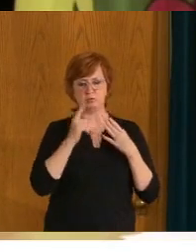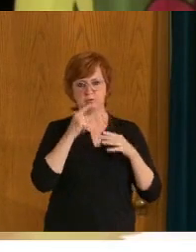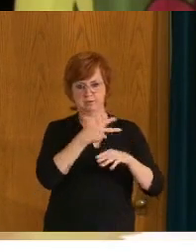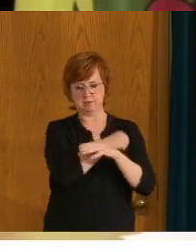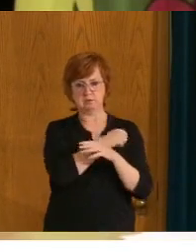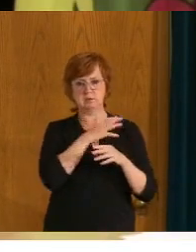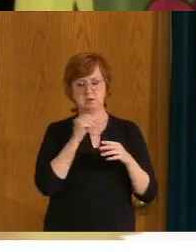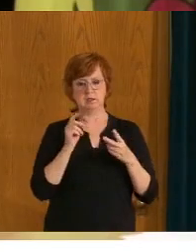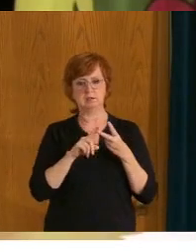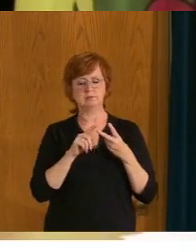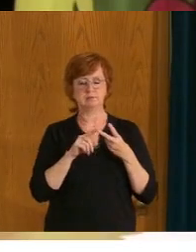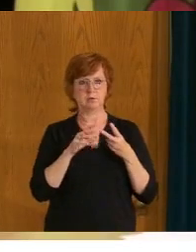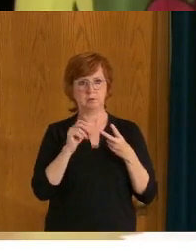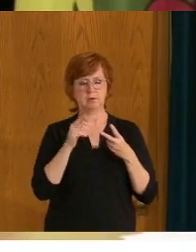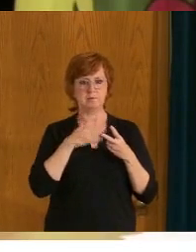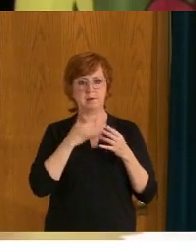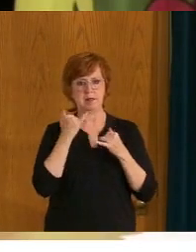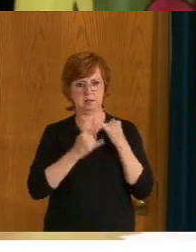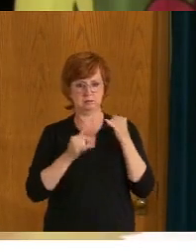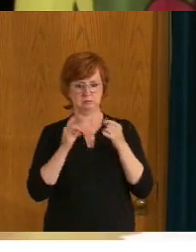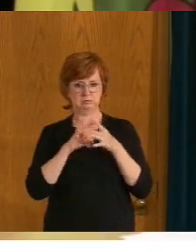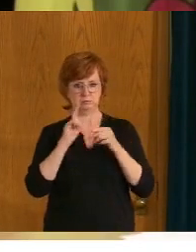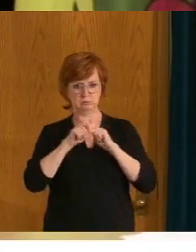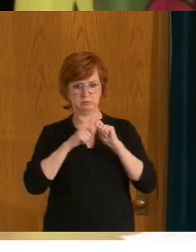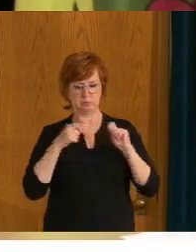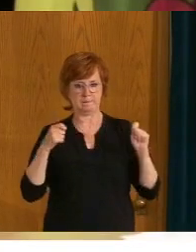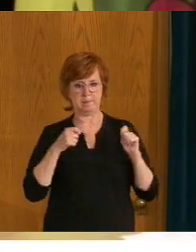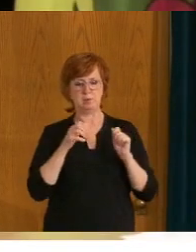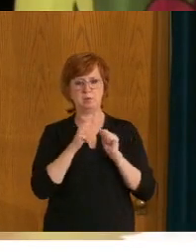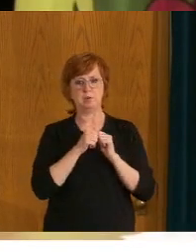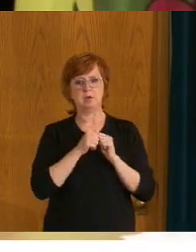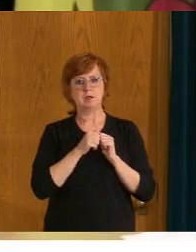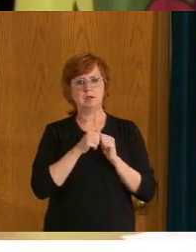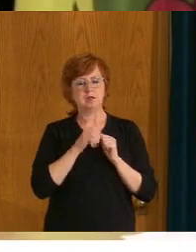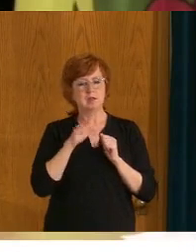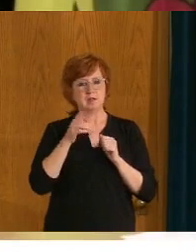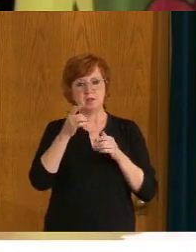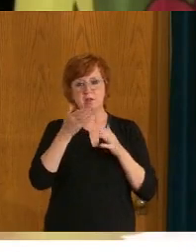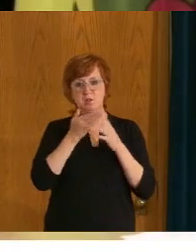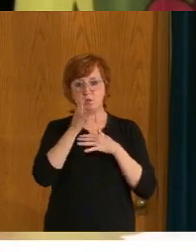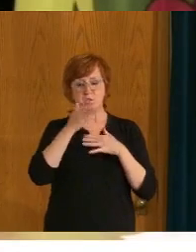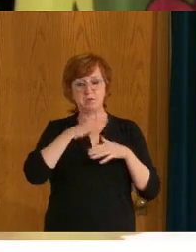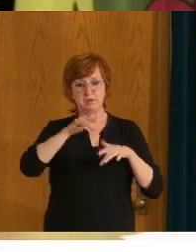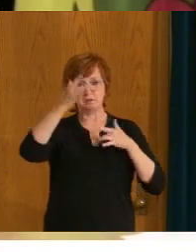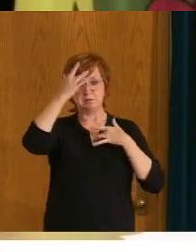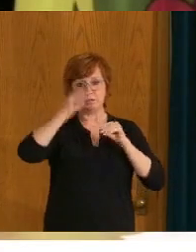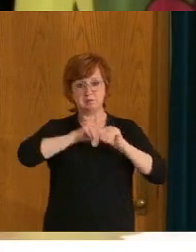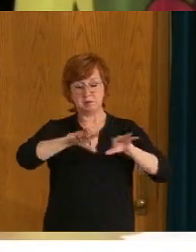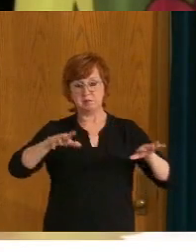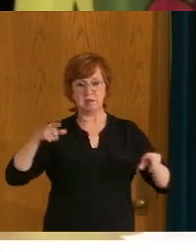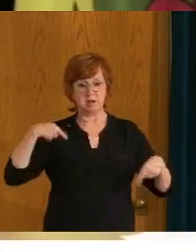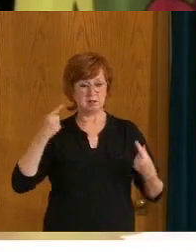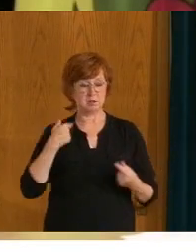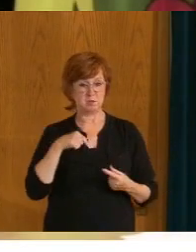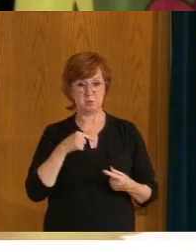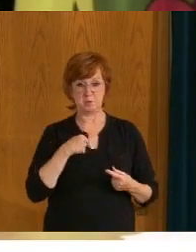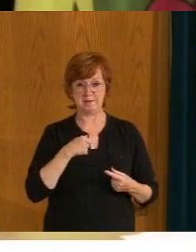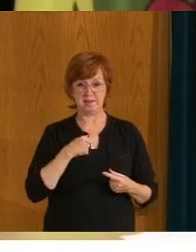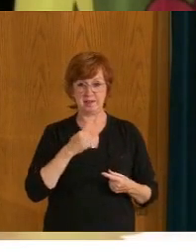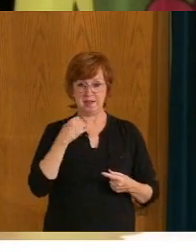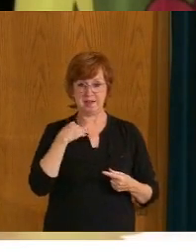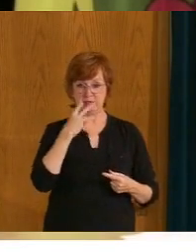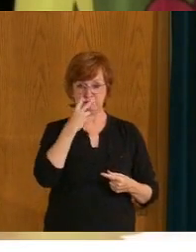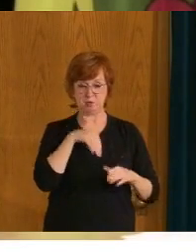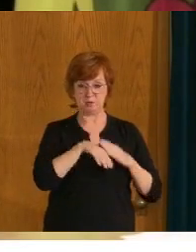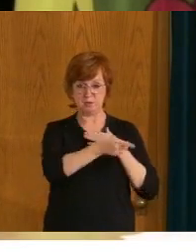pandemic, uh, we've never, ever for a second, uh, wavered in our faith of Saskatchewan people in, in, in doing the right thing. we're seeing